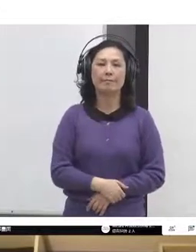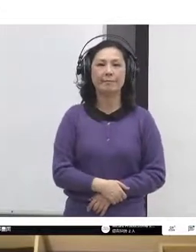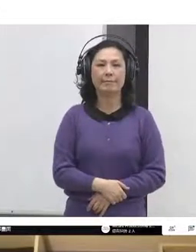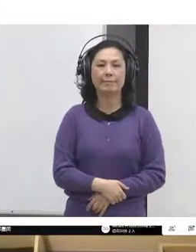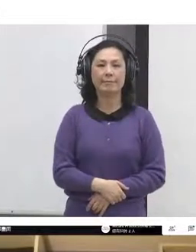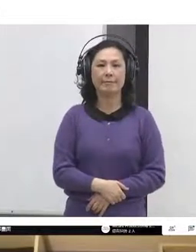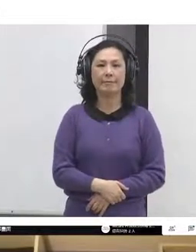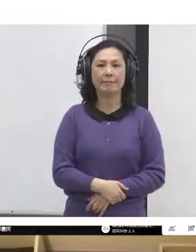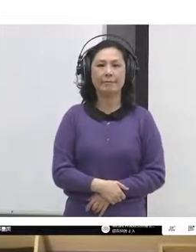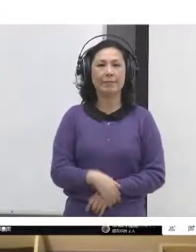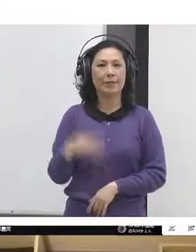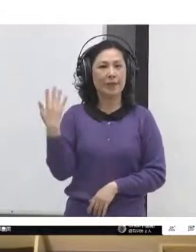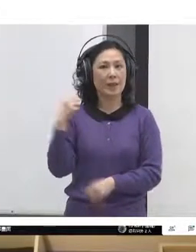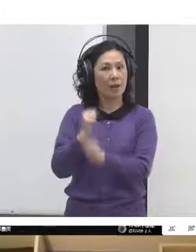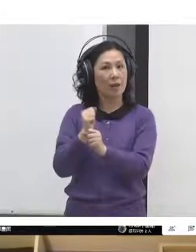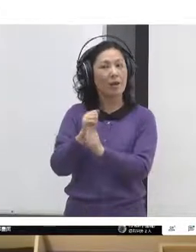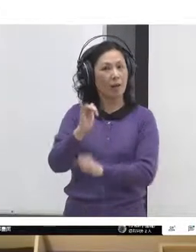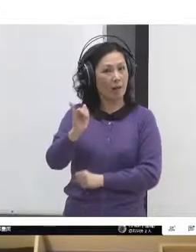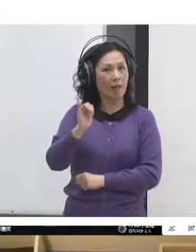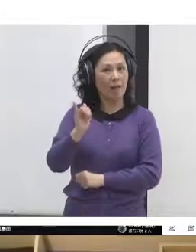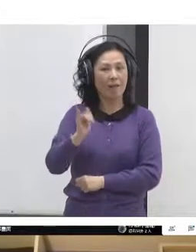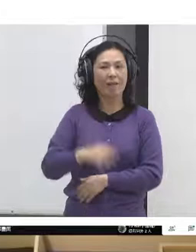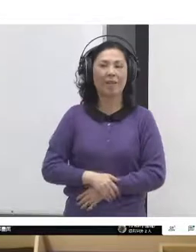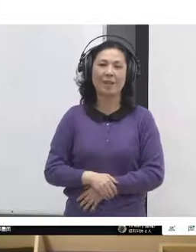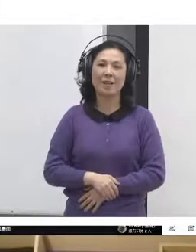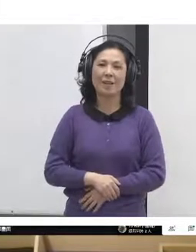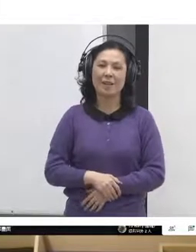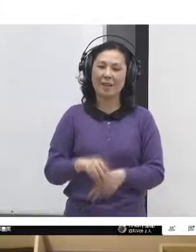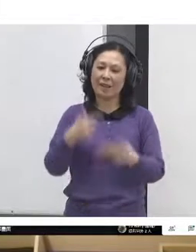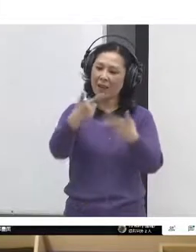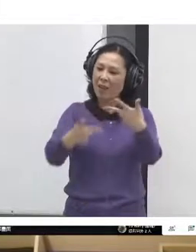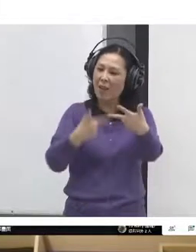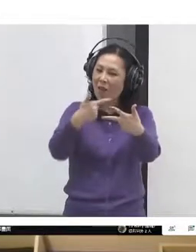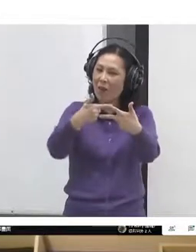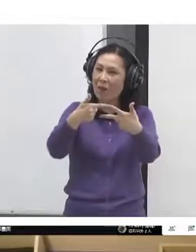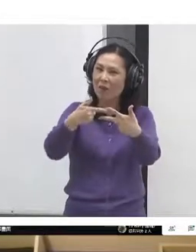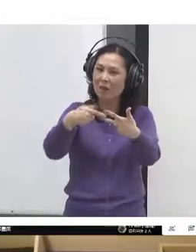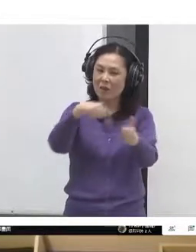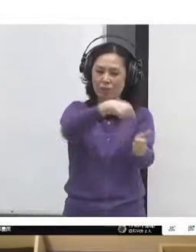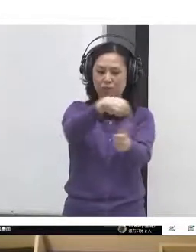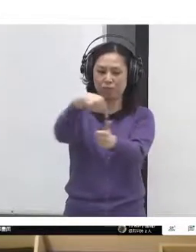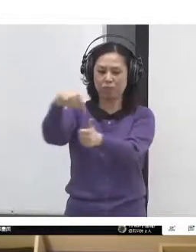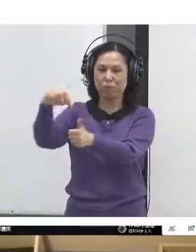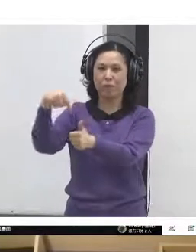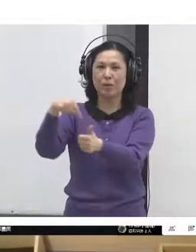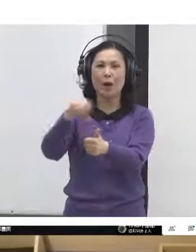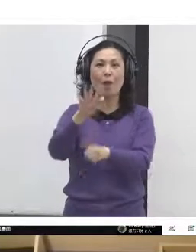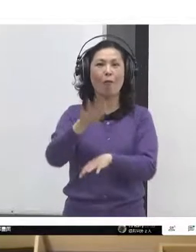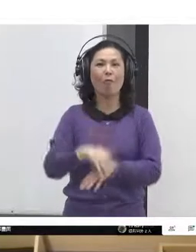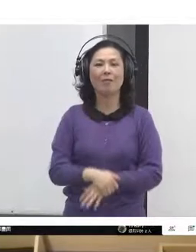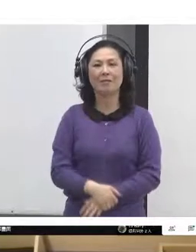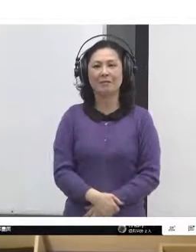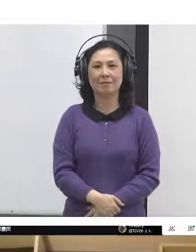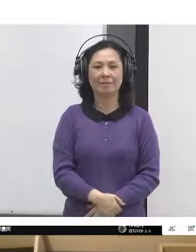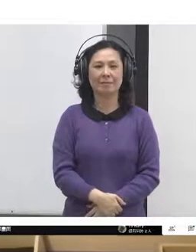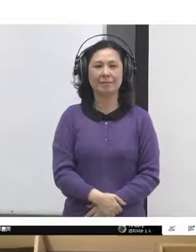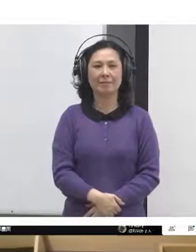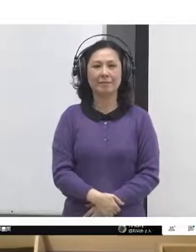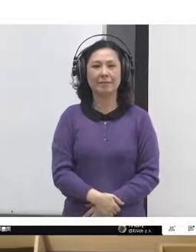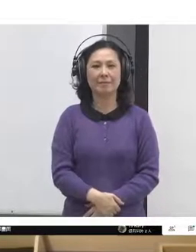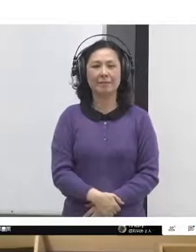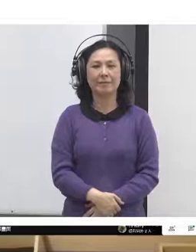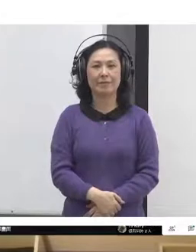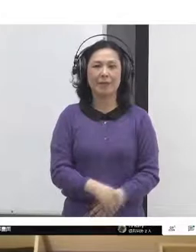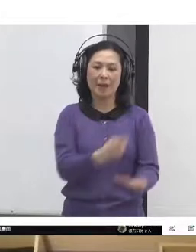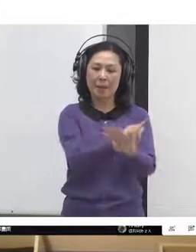a six week course, which runs for six weeks and then pauses. And then we start another one so people can join whichever cohort